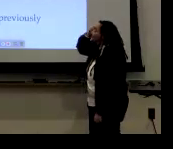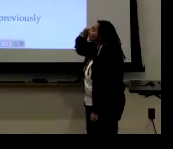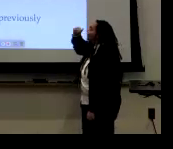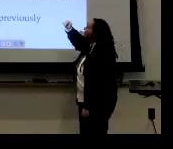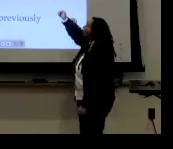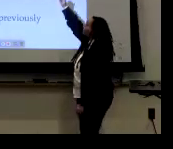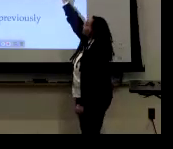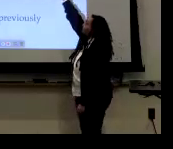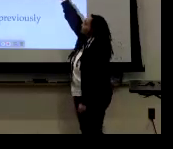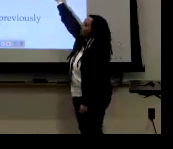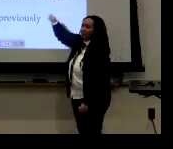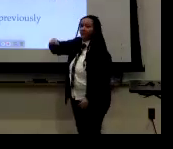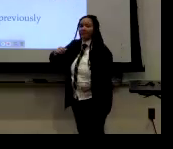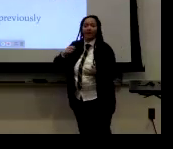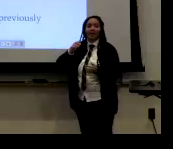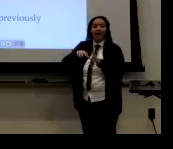my research.